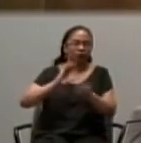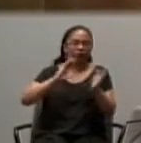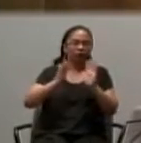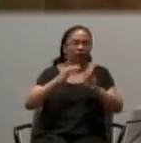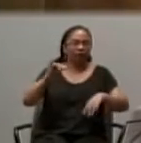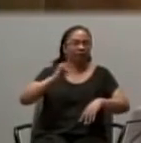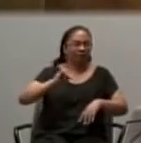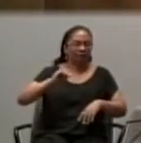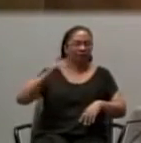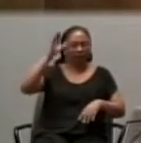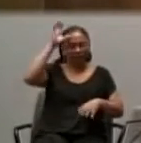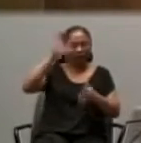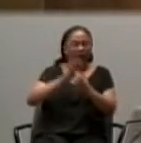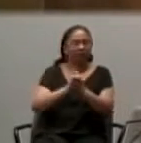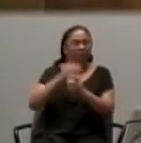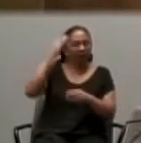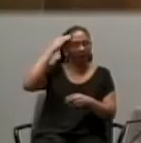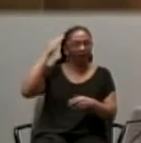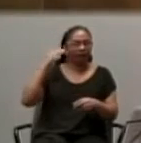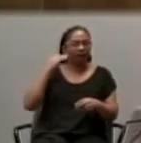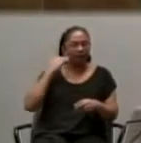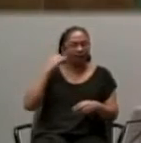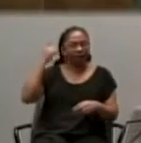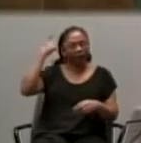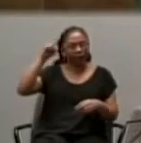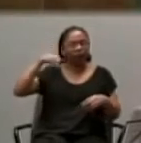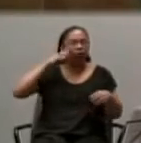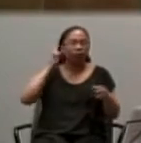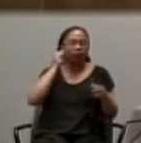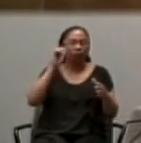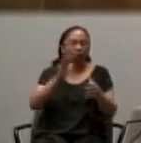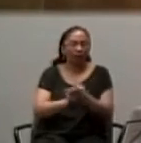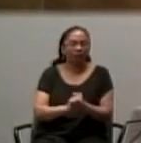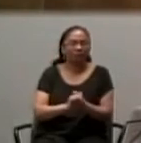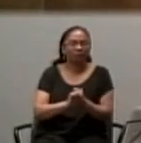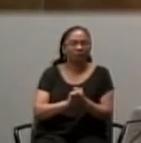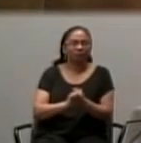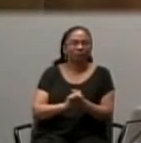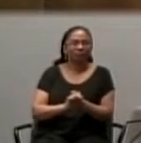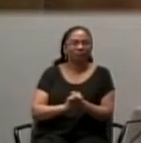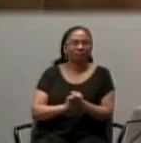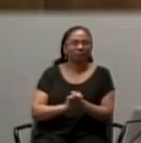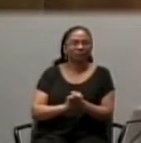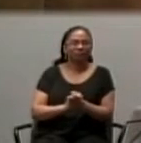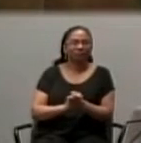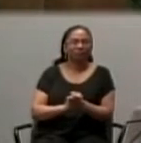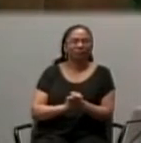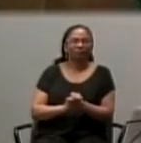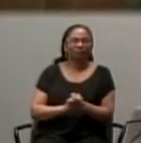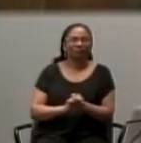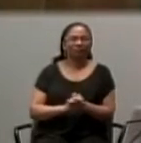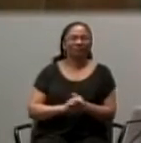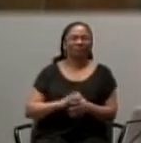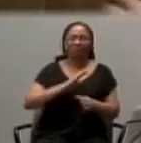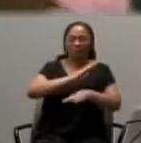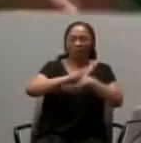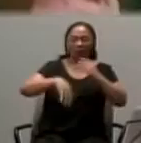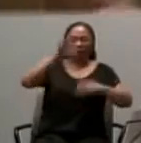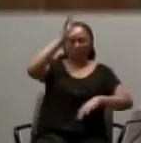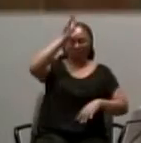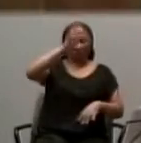church submits to Christ, So should wives to their husbands in everything. And why is all the men in the